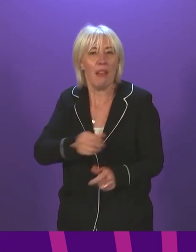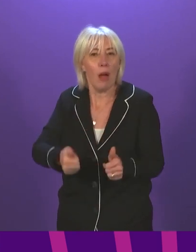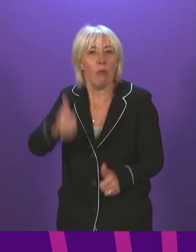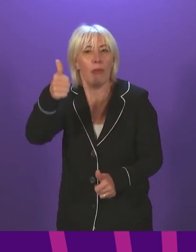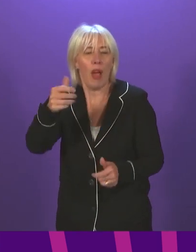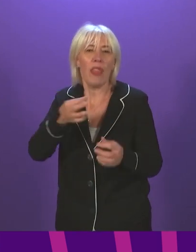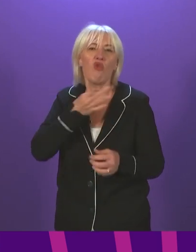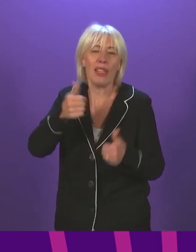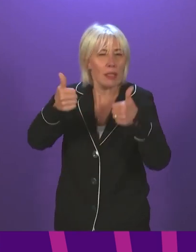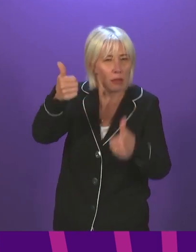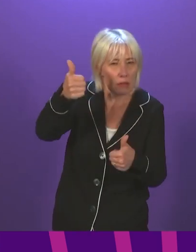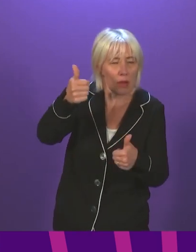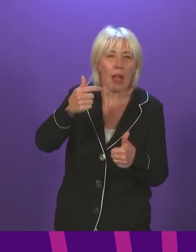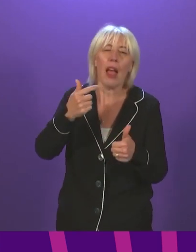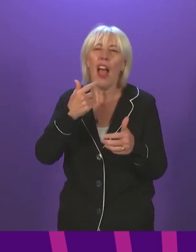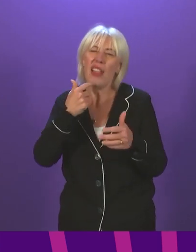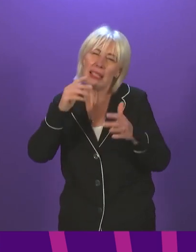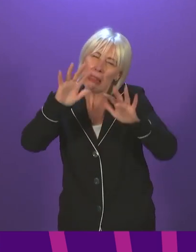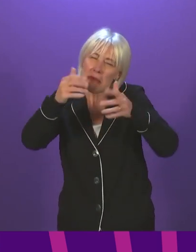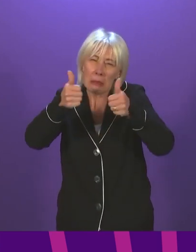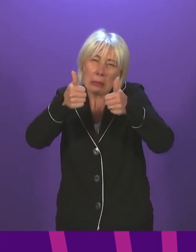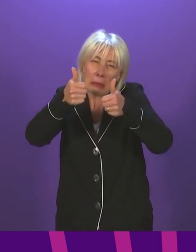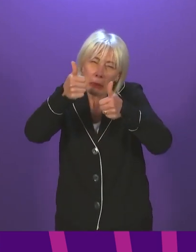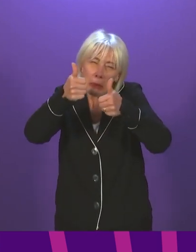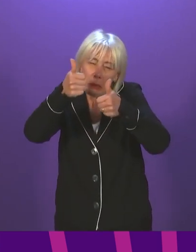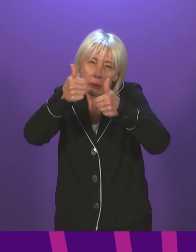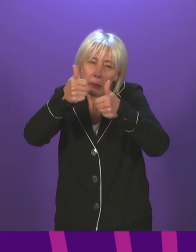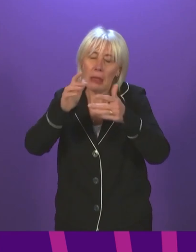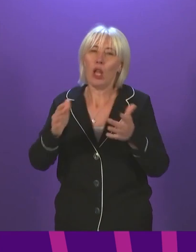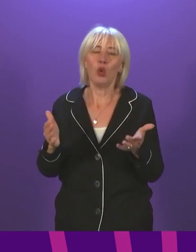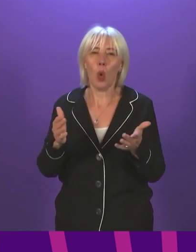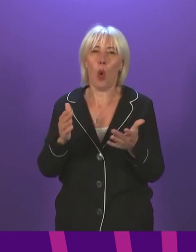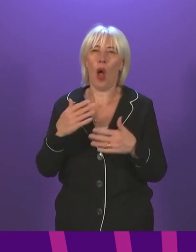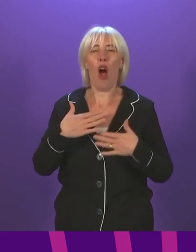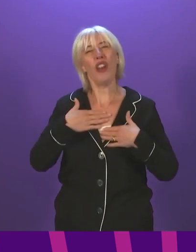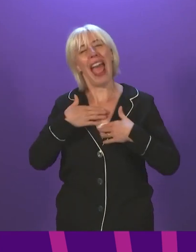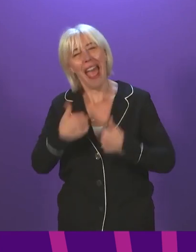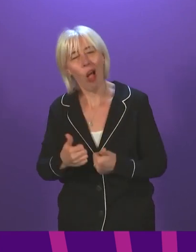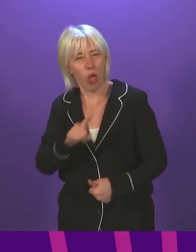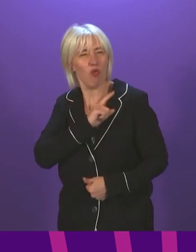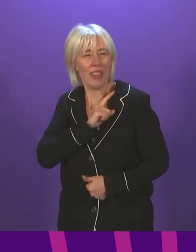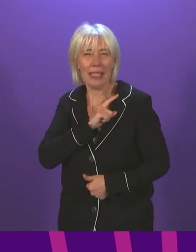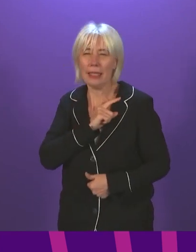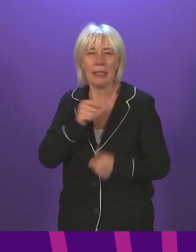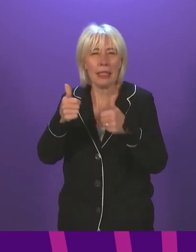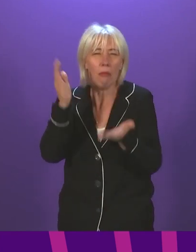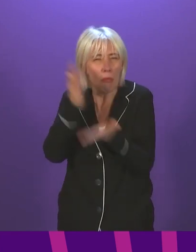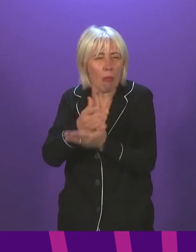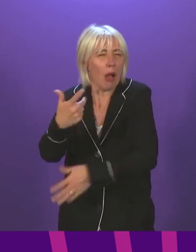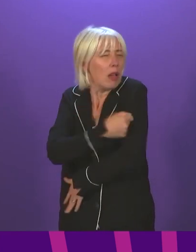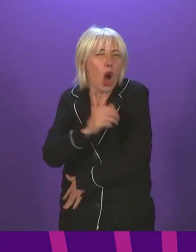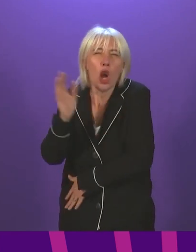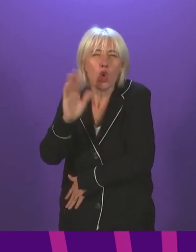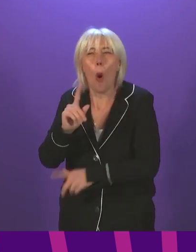was marginal, they could not recommend a universal offer of vaccine to this age group on health grounds alone. However, they indicated